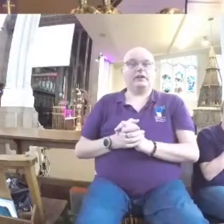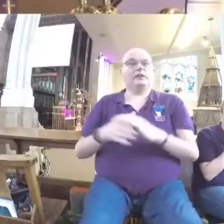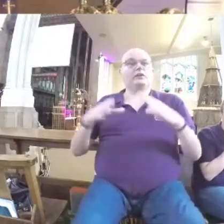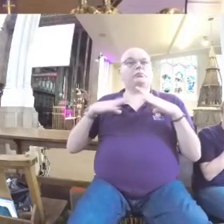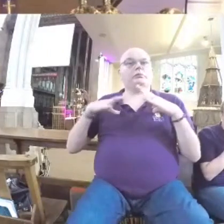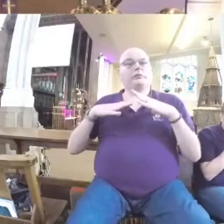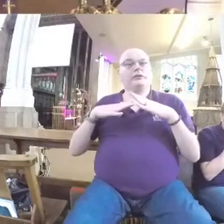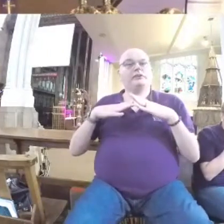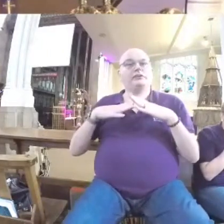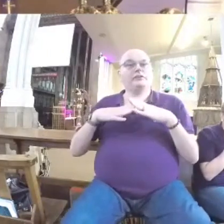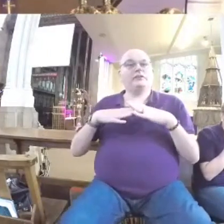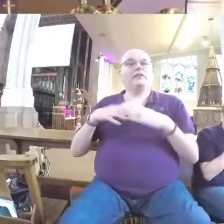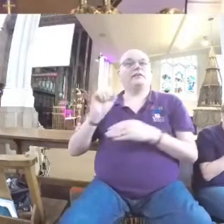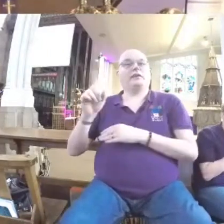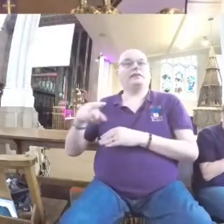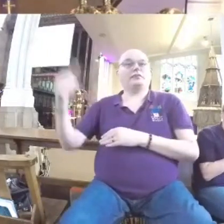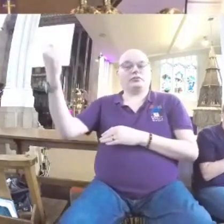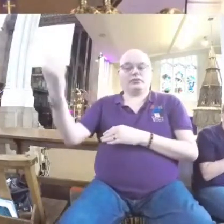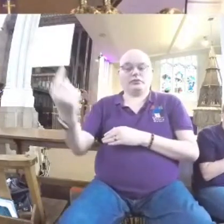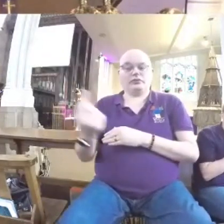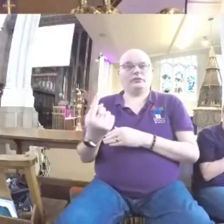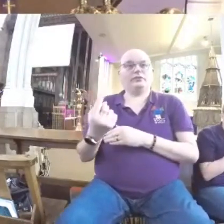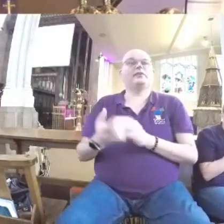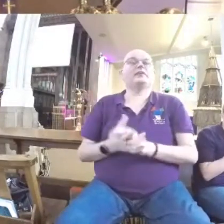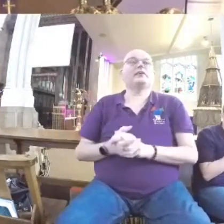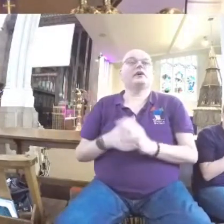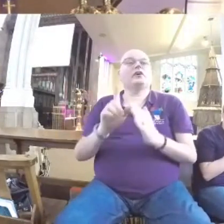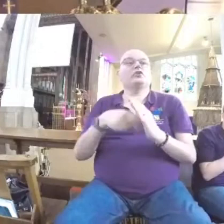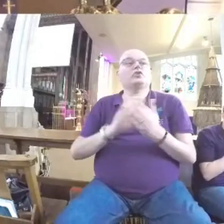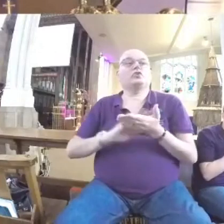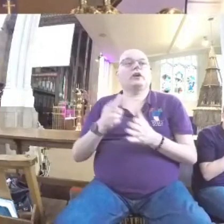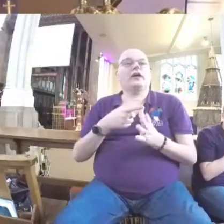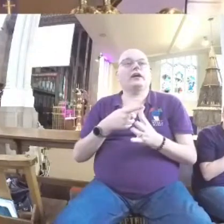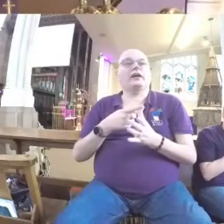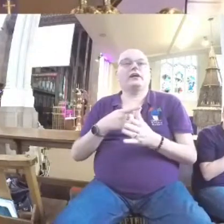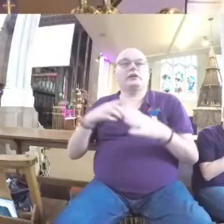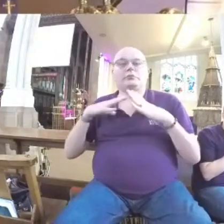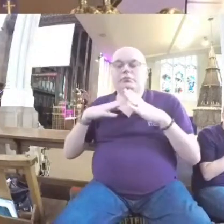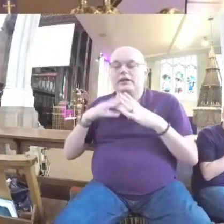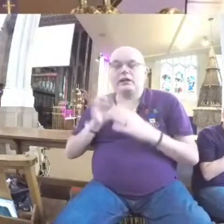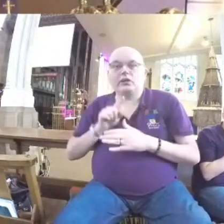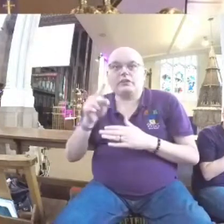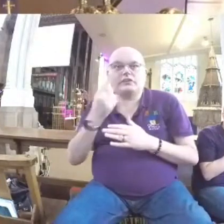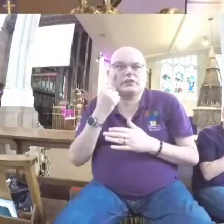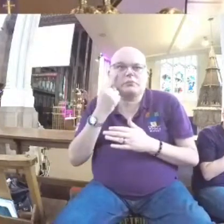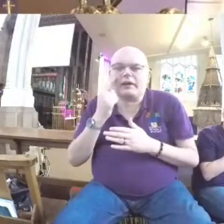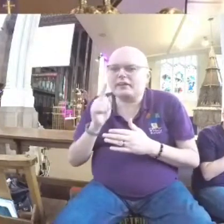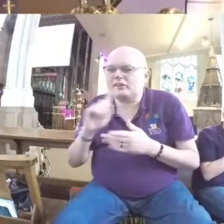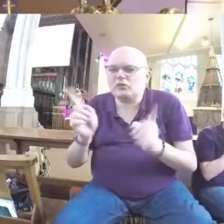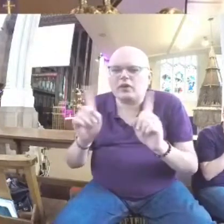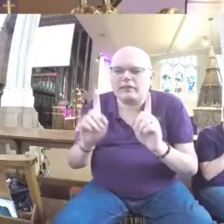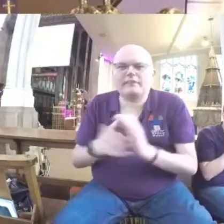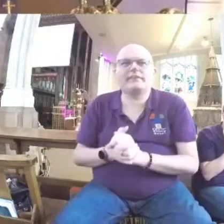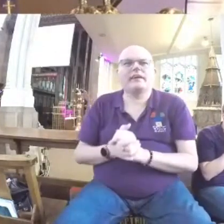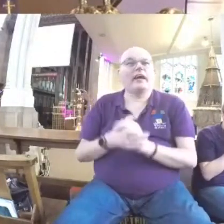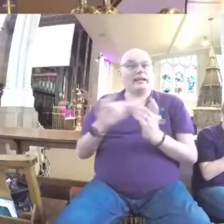for his final entry. Sorry, in preparation for his final entry, Joshua sent in some spies and this is where we pick up their story